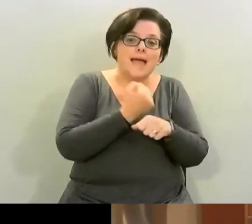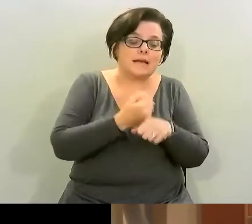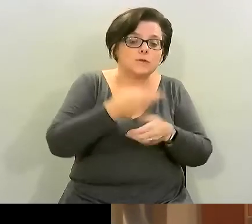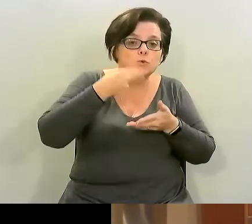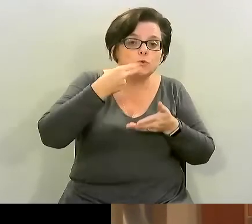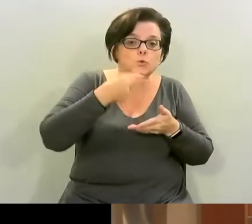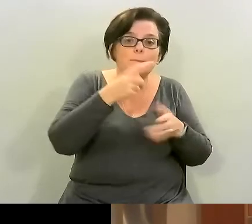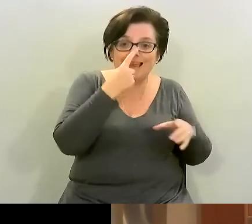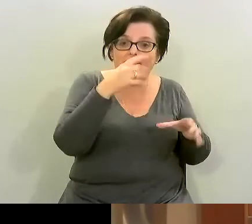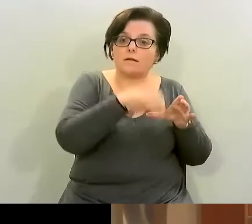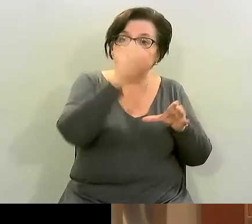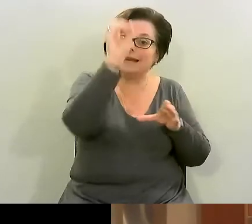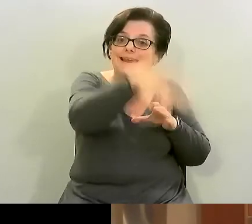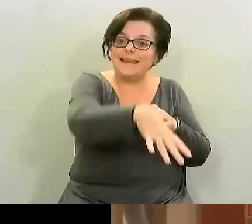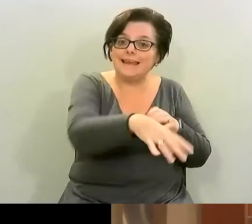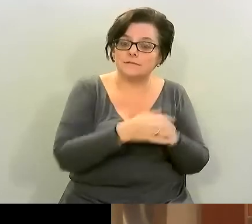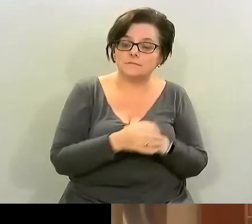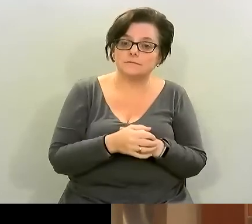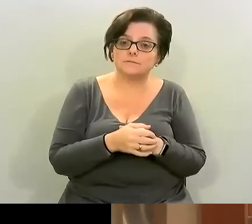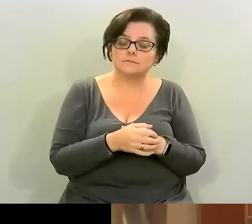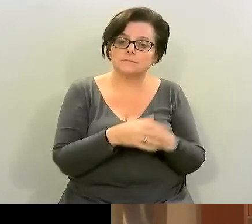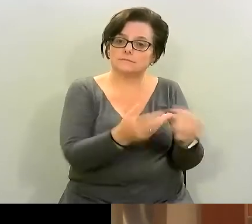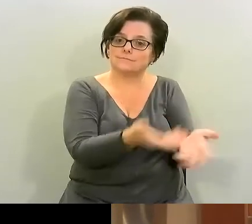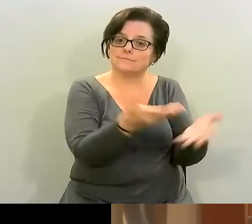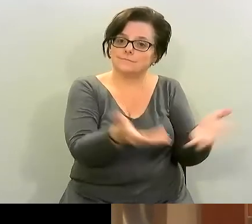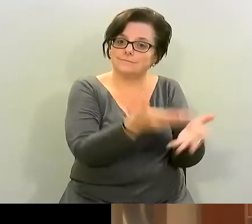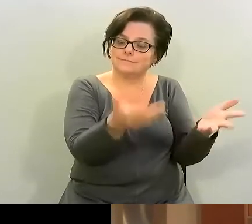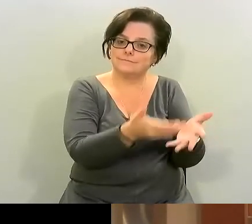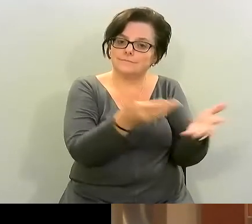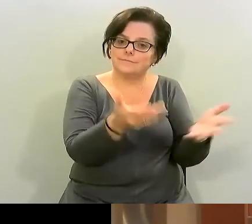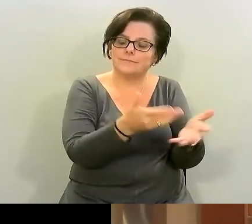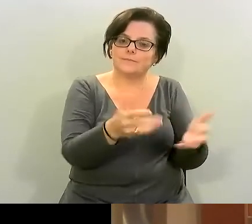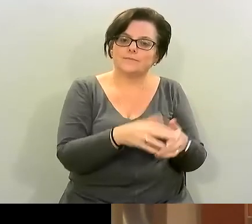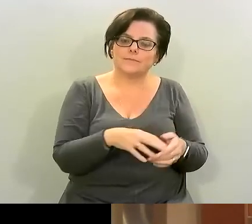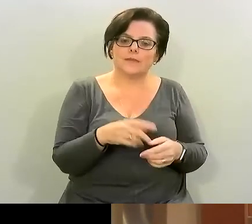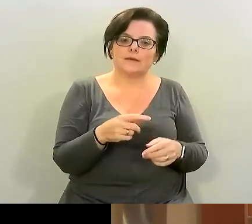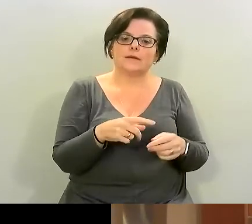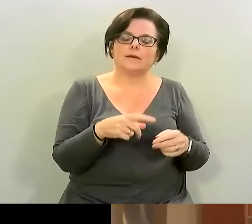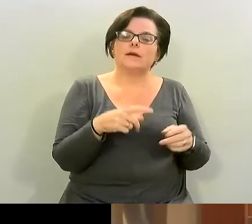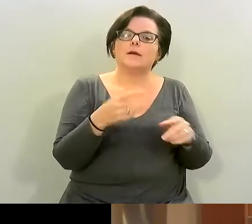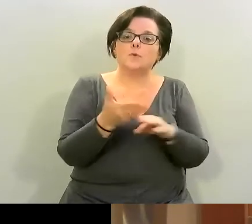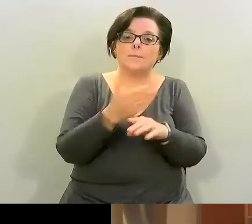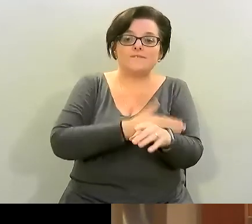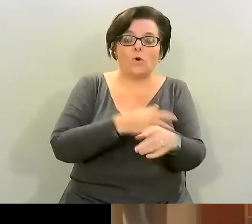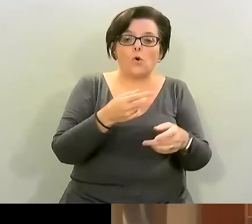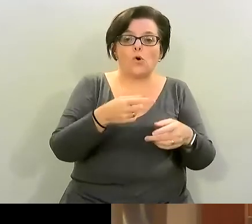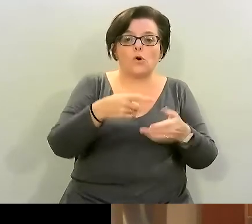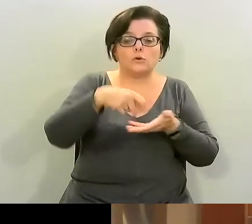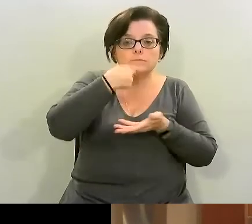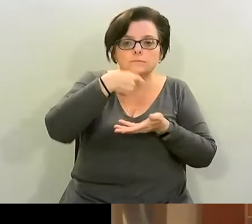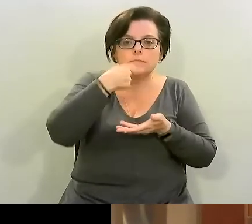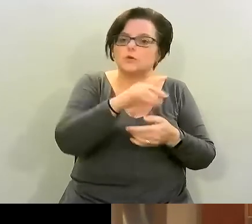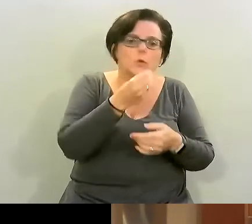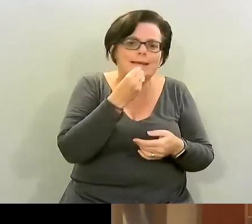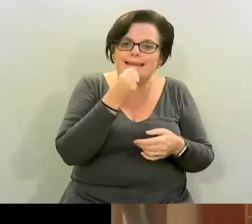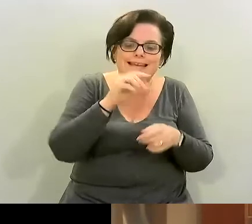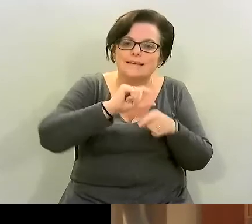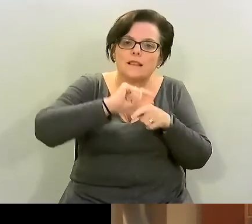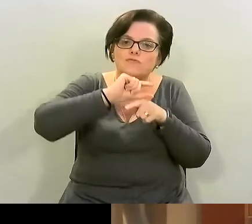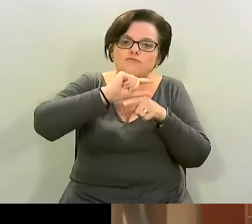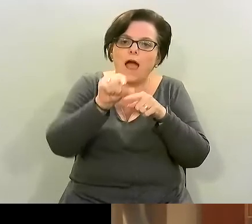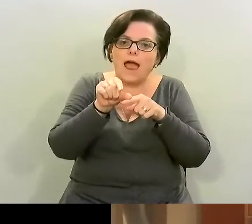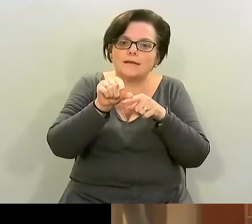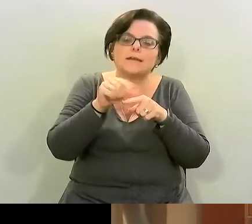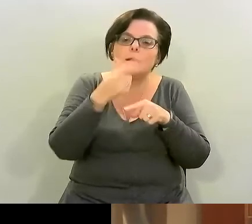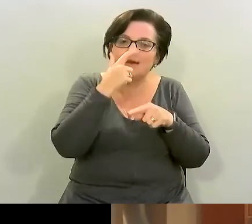saltiness and before you eat your super stew just use a pair of tongs and take out the rind you don't want to eat it but you can let